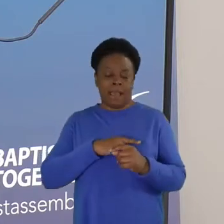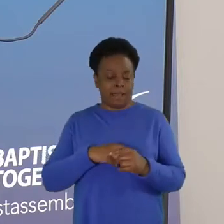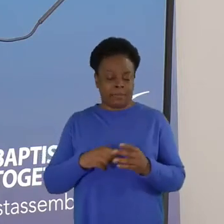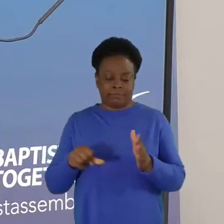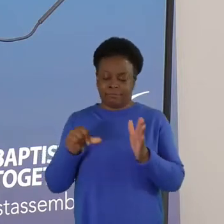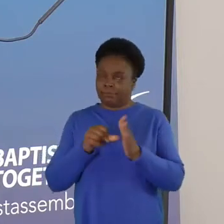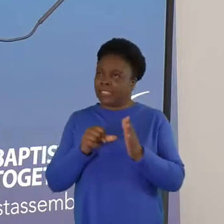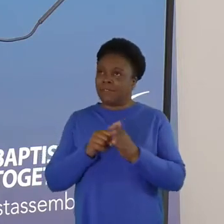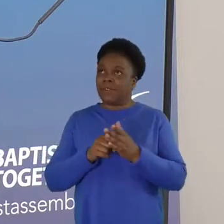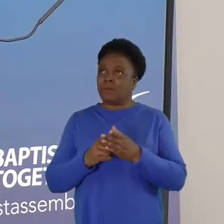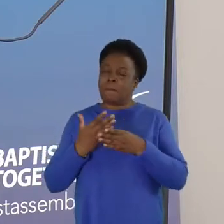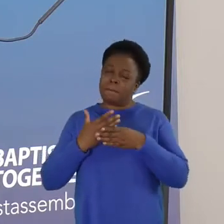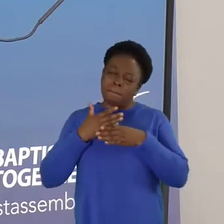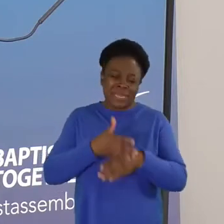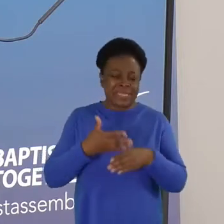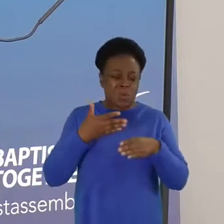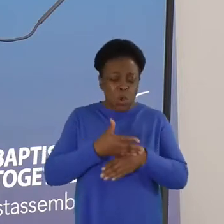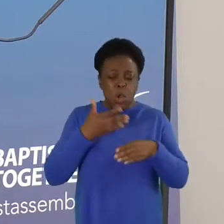at great cost.